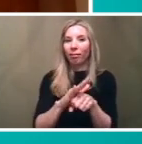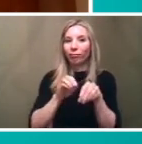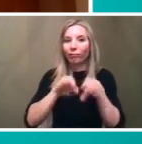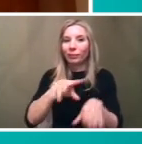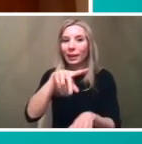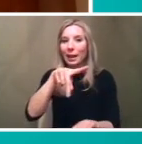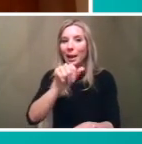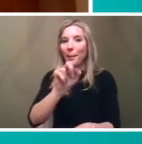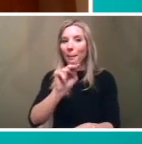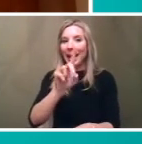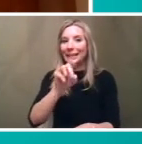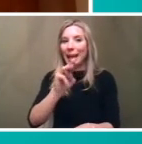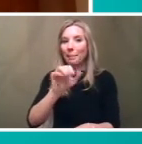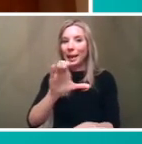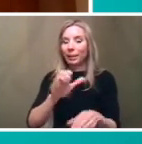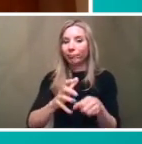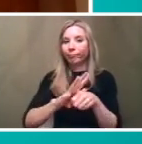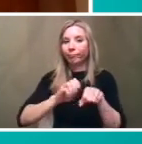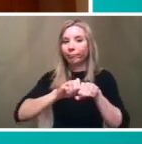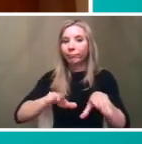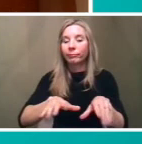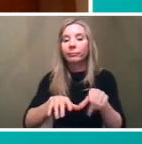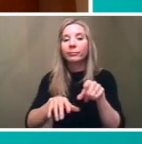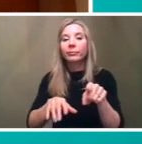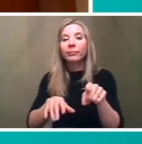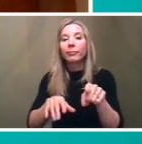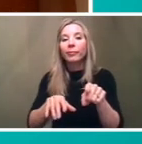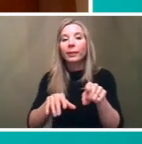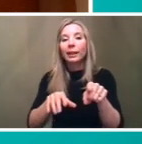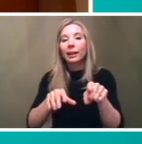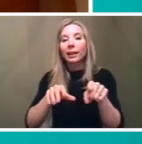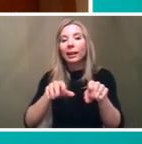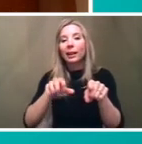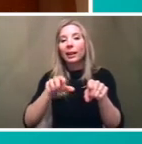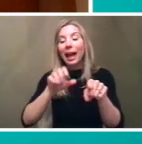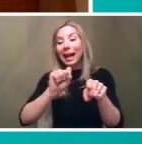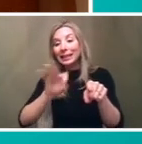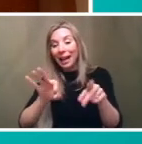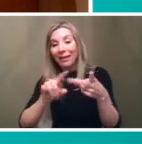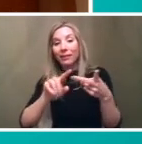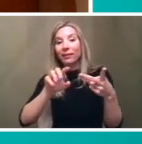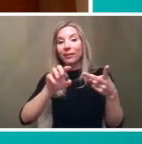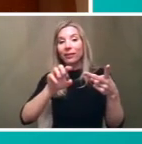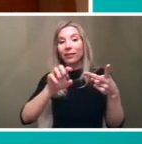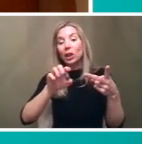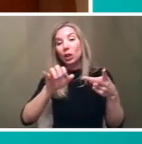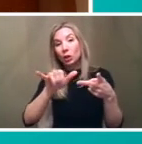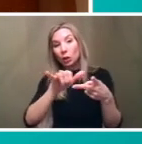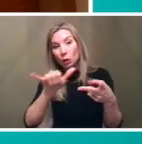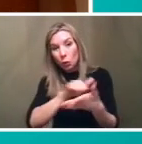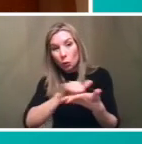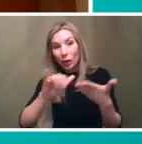this long um so other systems mbta sf mta new york city transit and cta